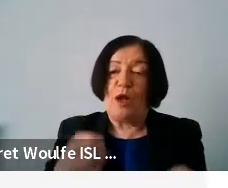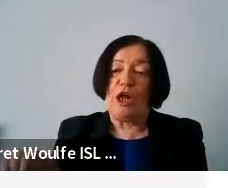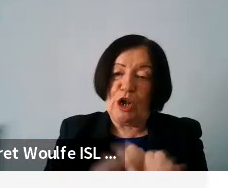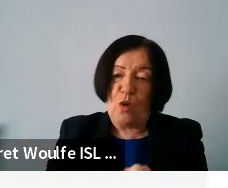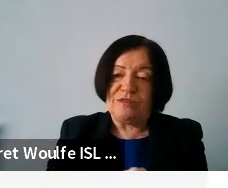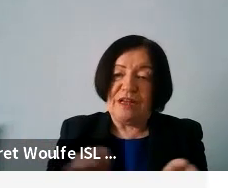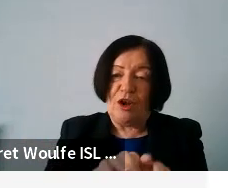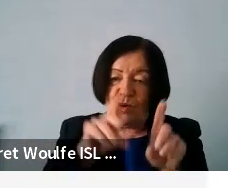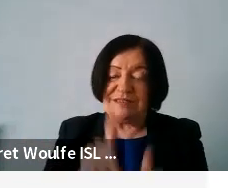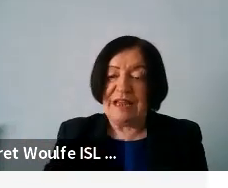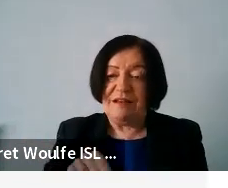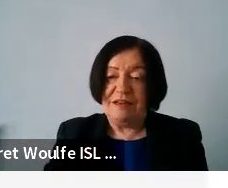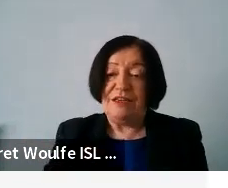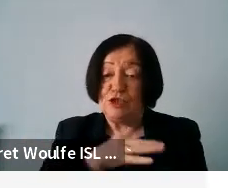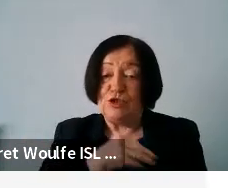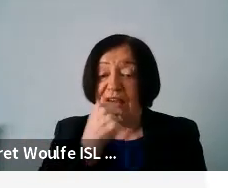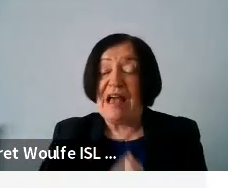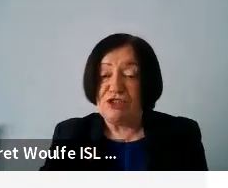shut down the device is also good answer.